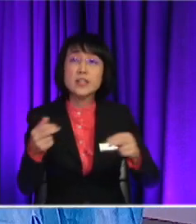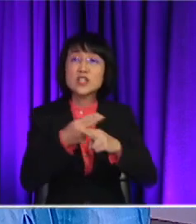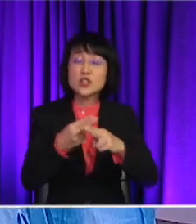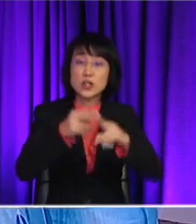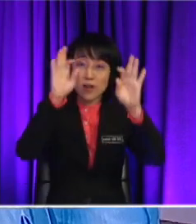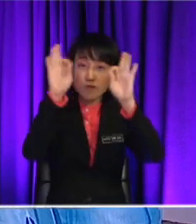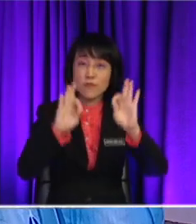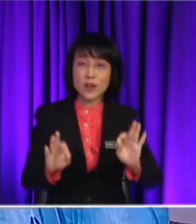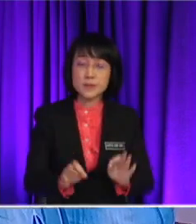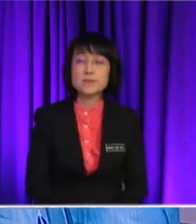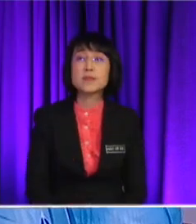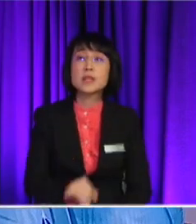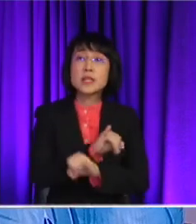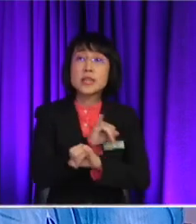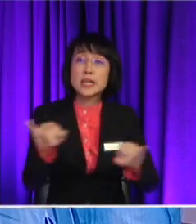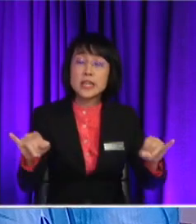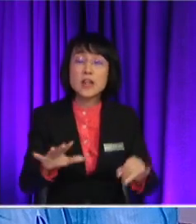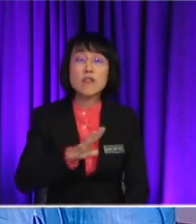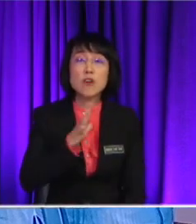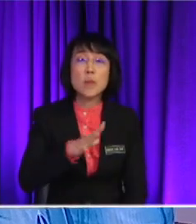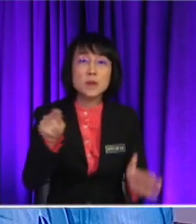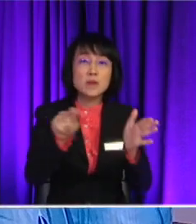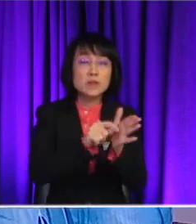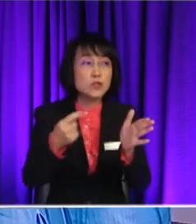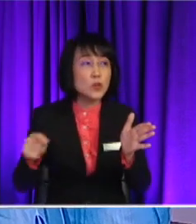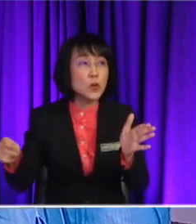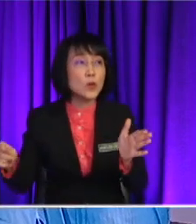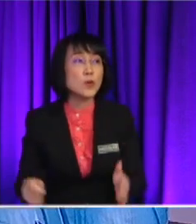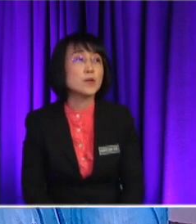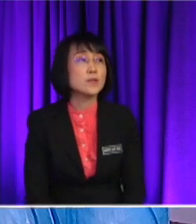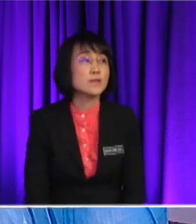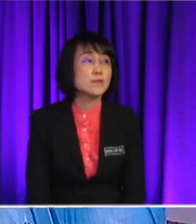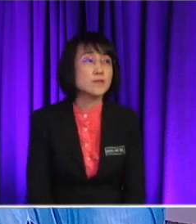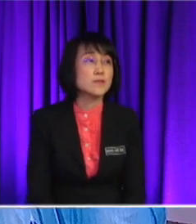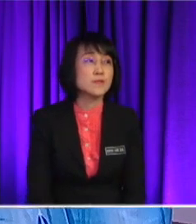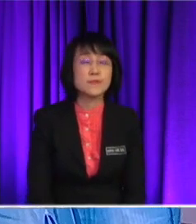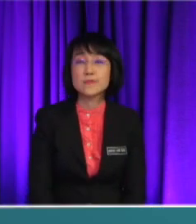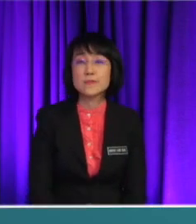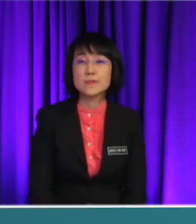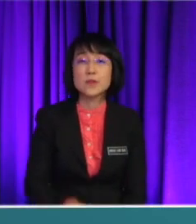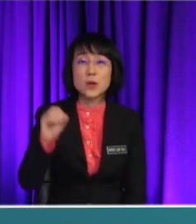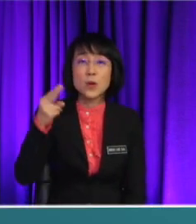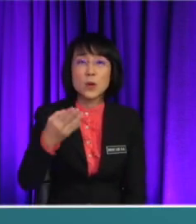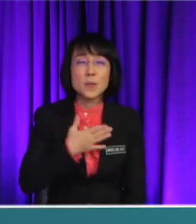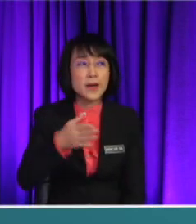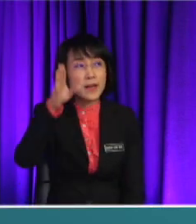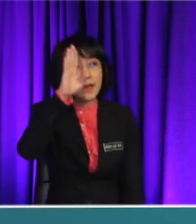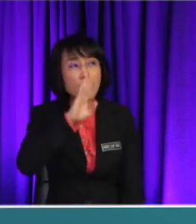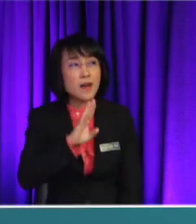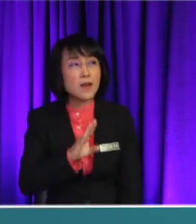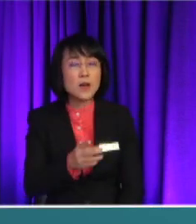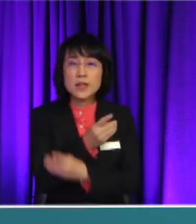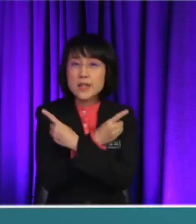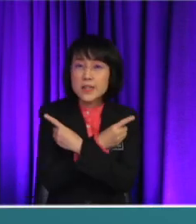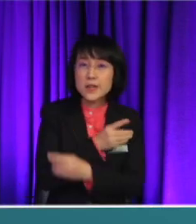tones Like for example, people say, oh my god, dear Like, oh, you can say, bro, like, what is this? So we need to avoid this kind of informal